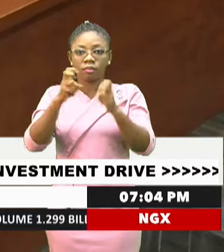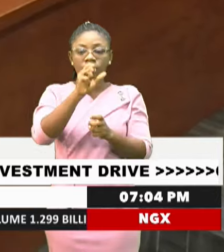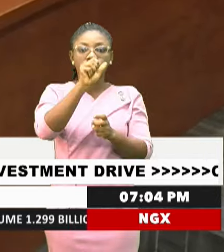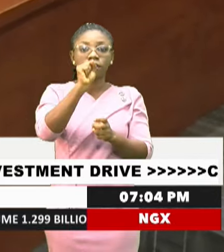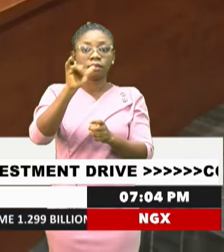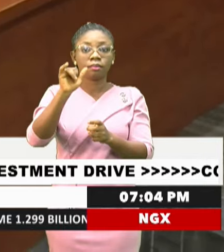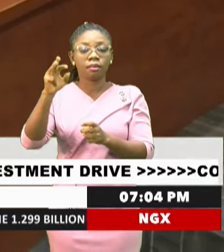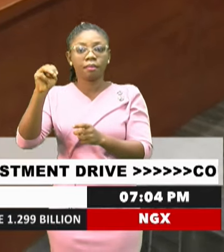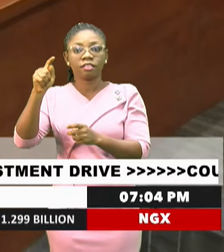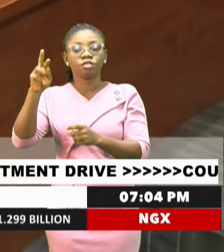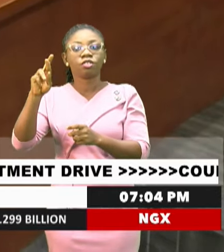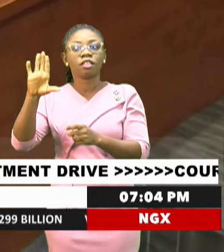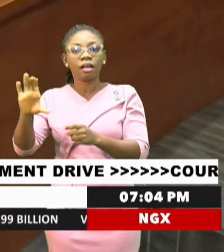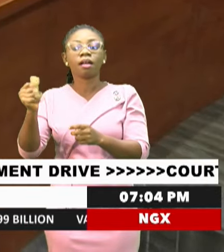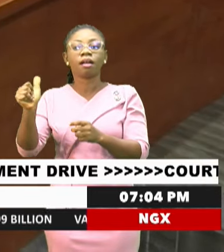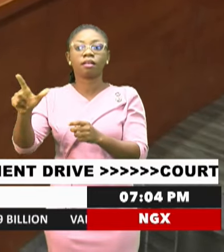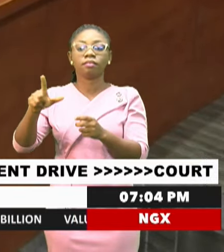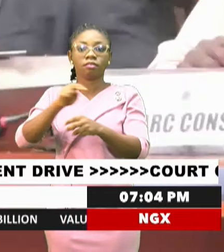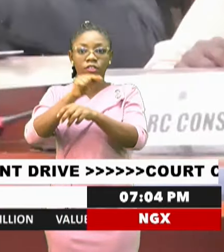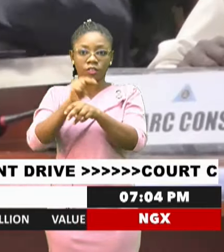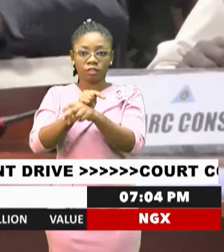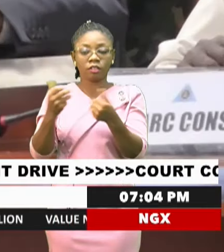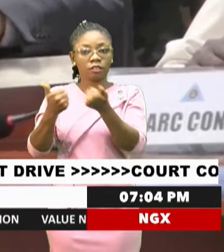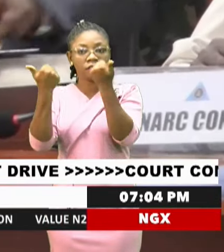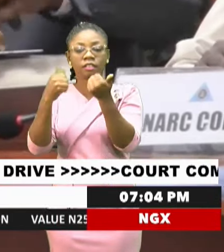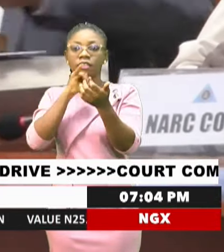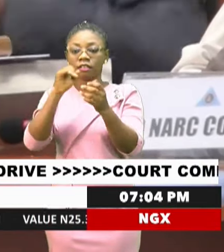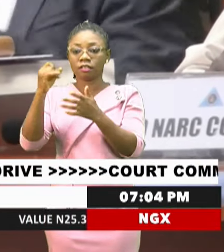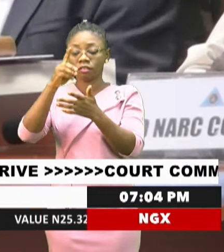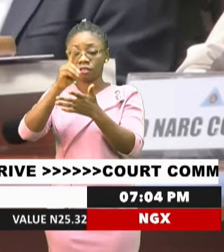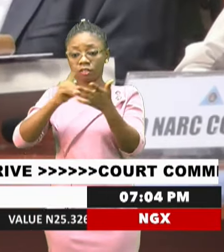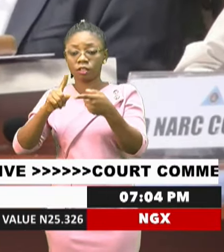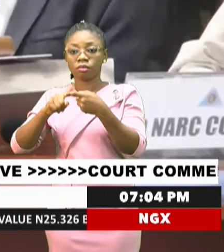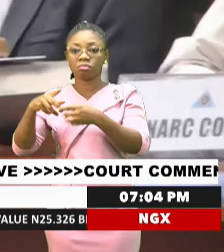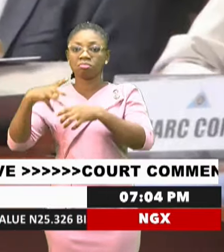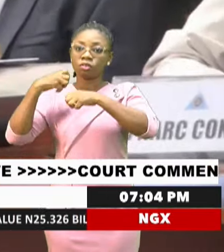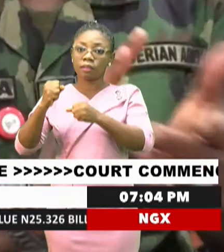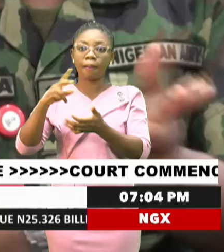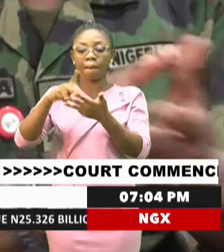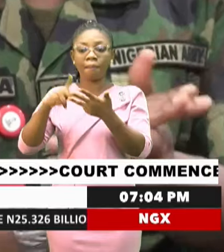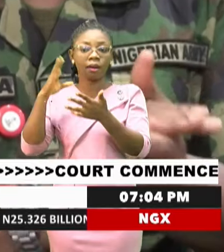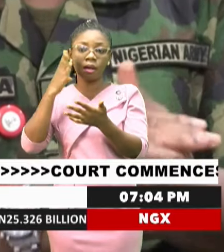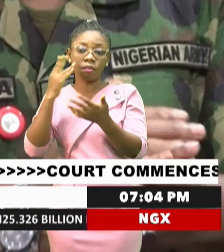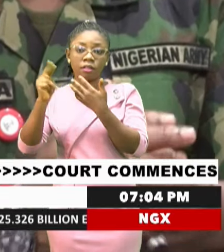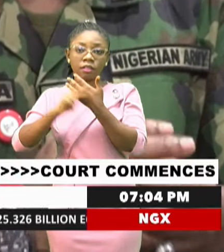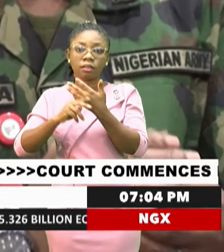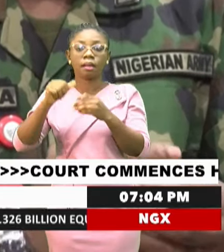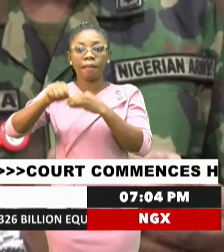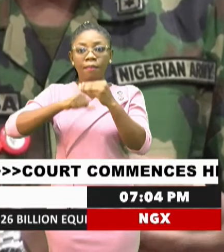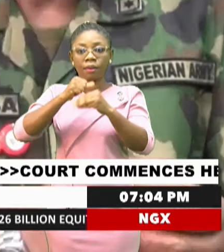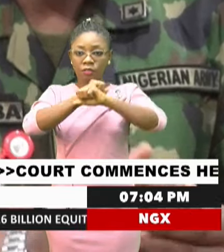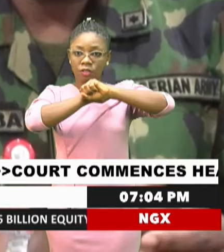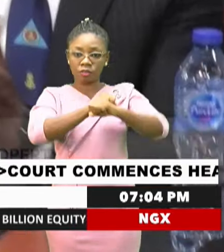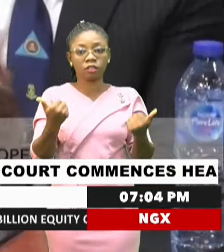Challenges in the Army and the National Development, is designed to strengthen public awareness about security challenges, project